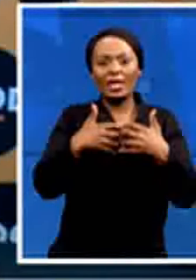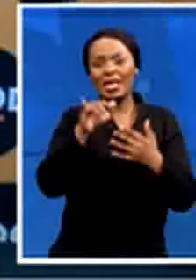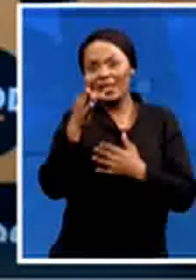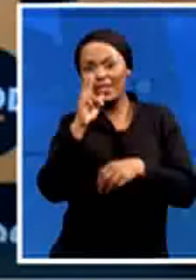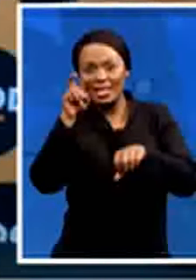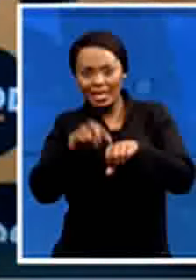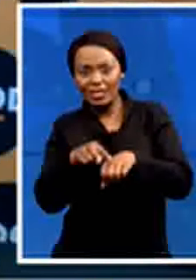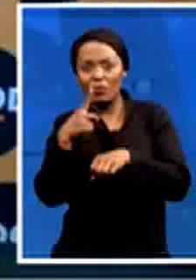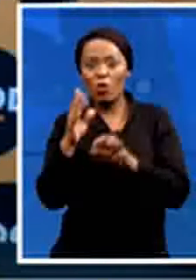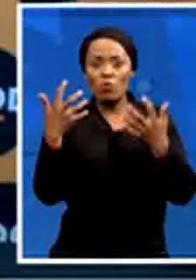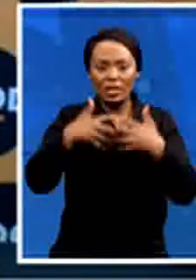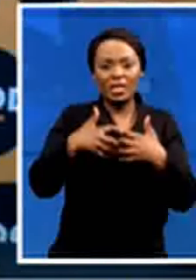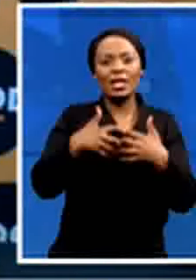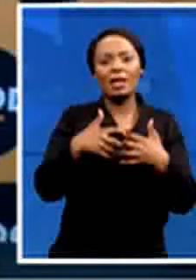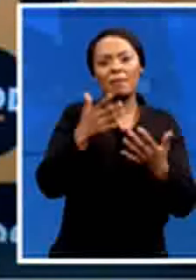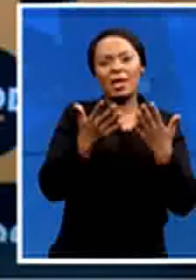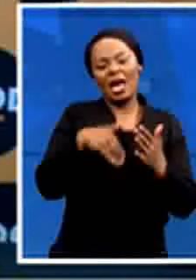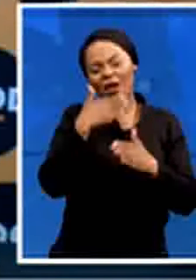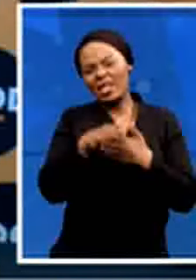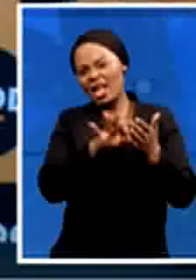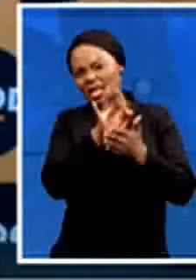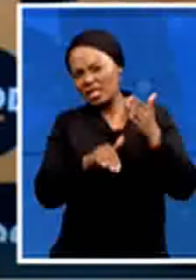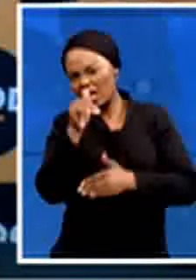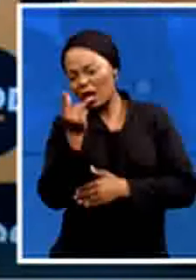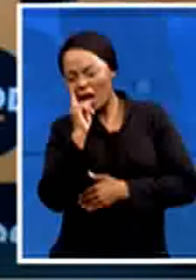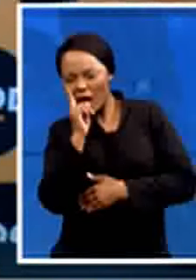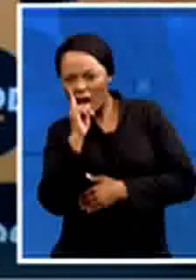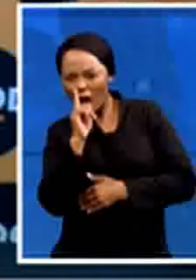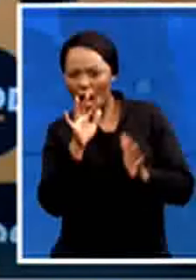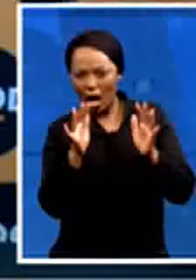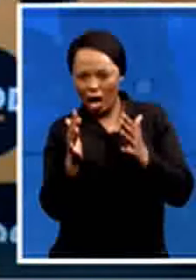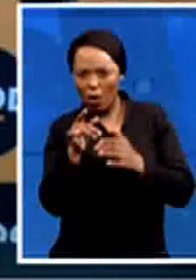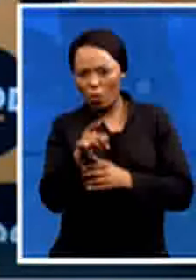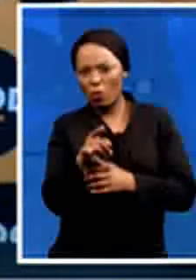assess it they will evaluate it and take it on a case-by-case basis and on merit